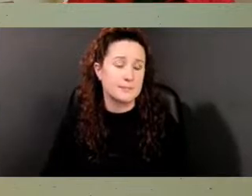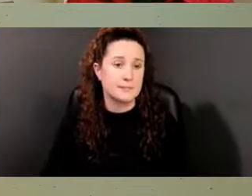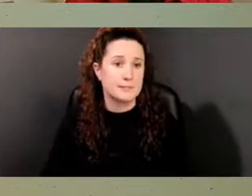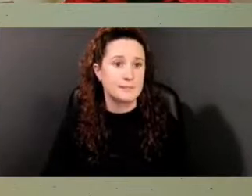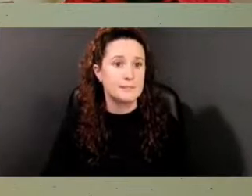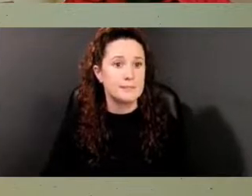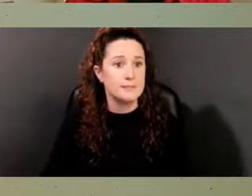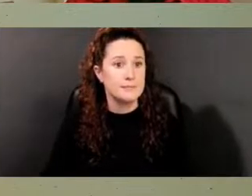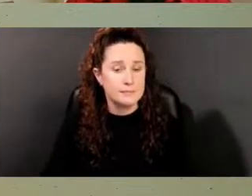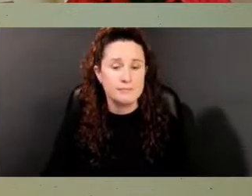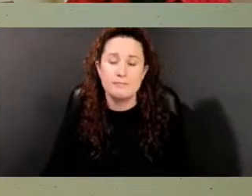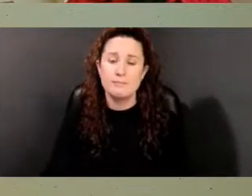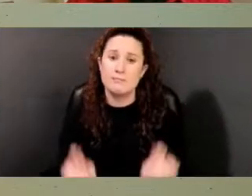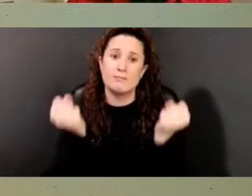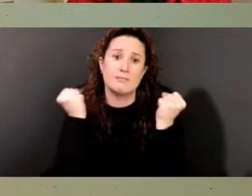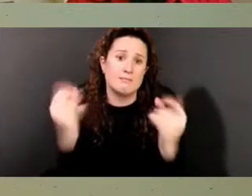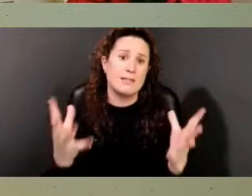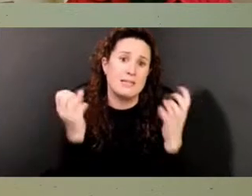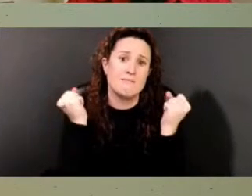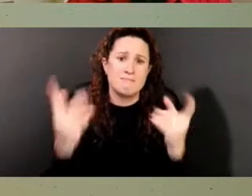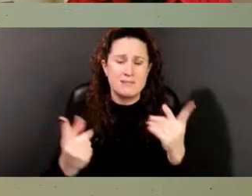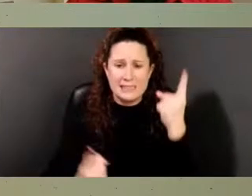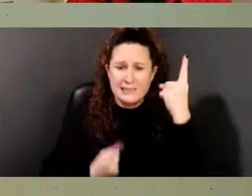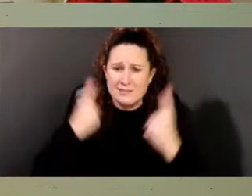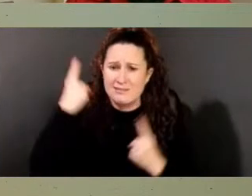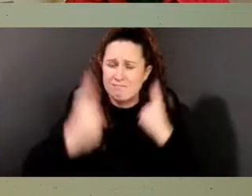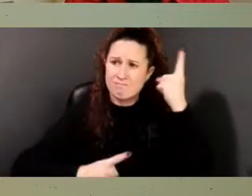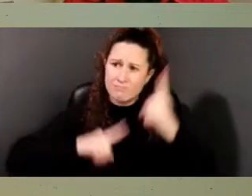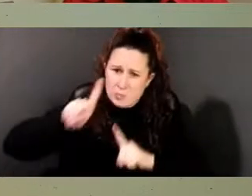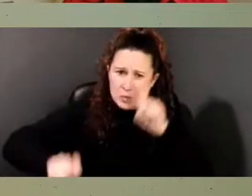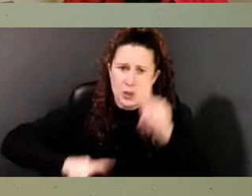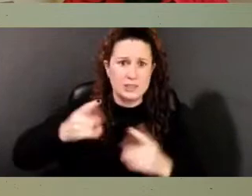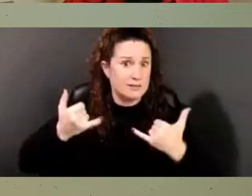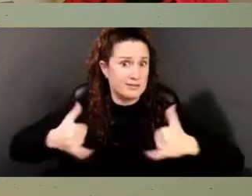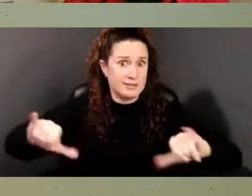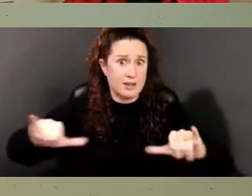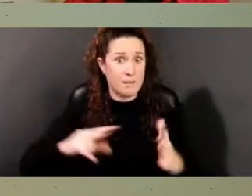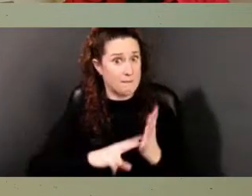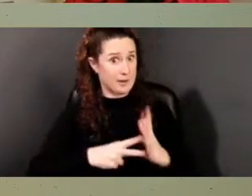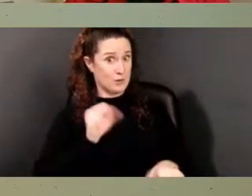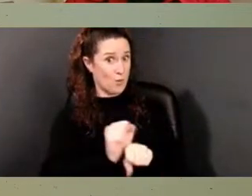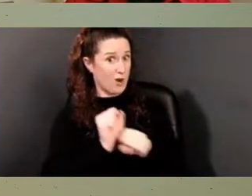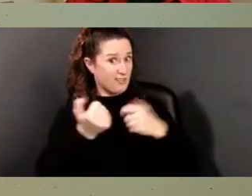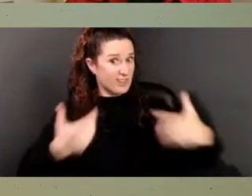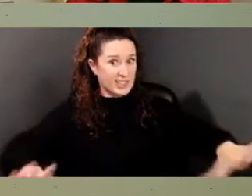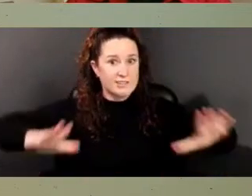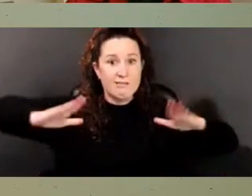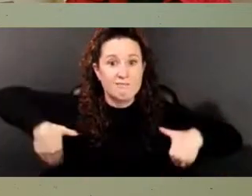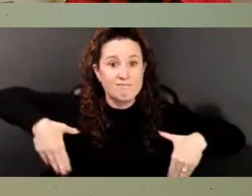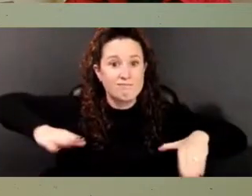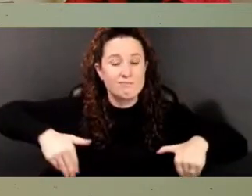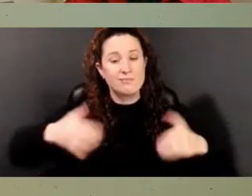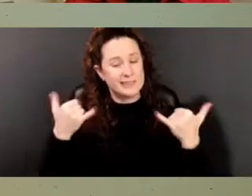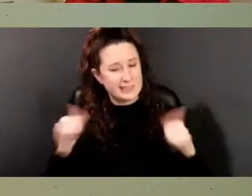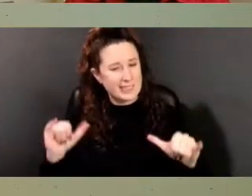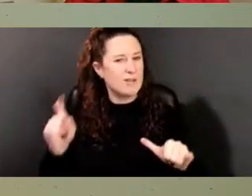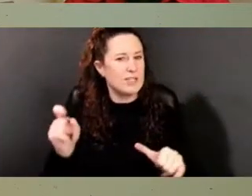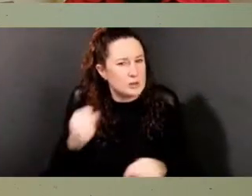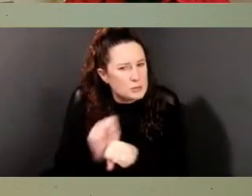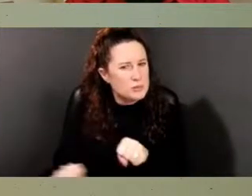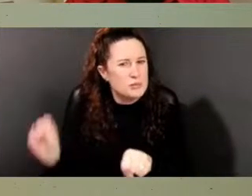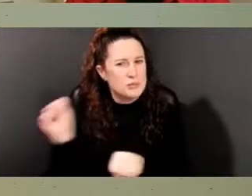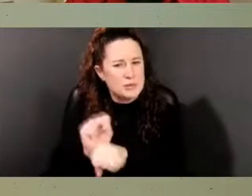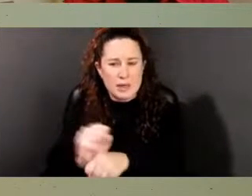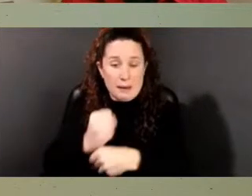There are many questions surrounding the burial ground. Our work is not done. Decisions will have to be made, and we want